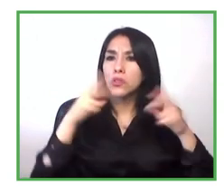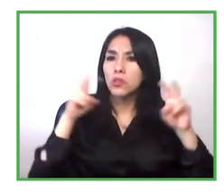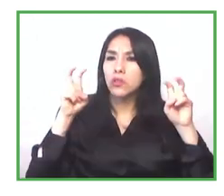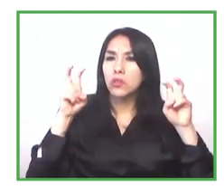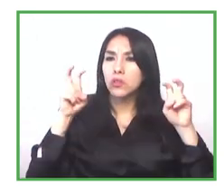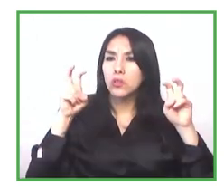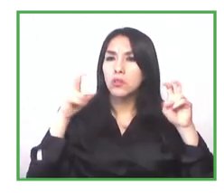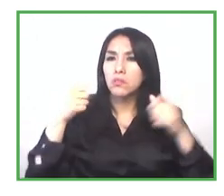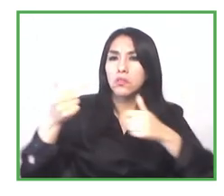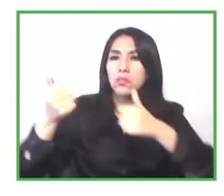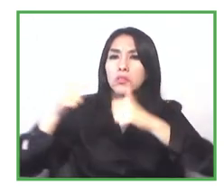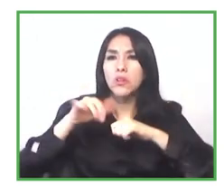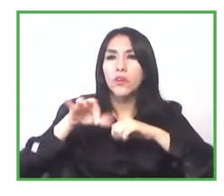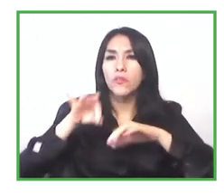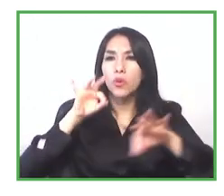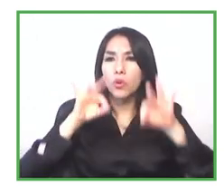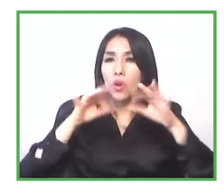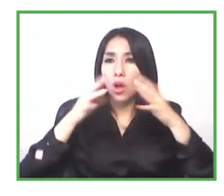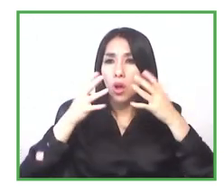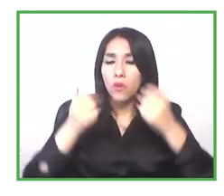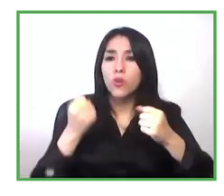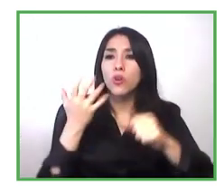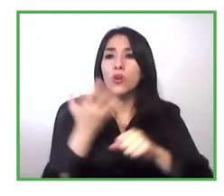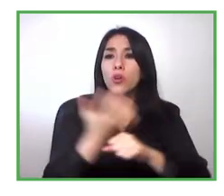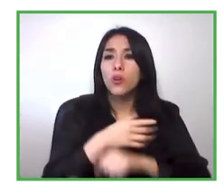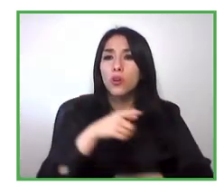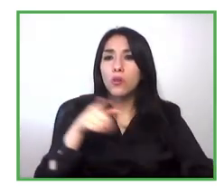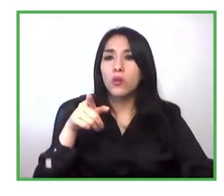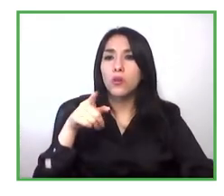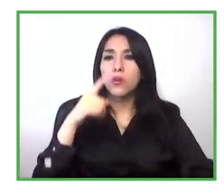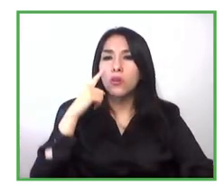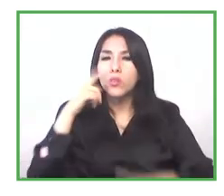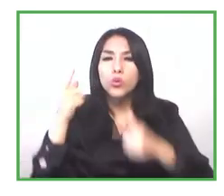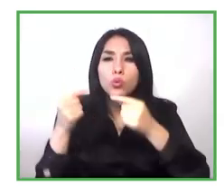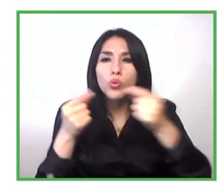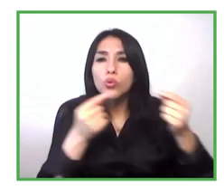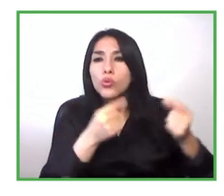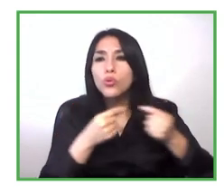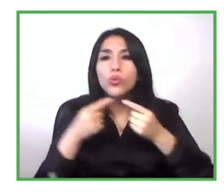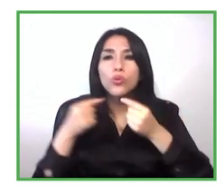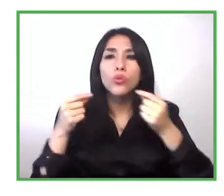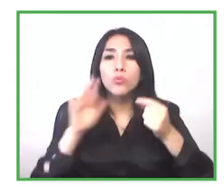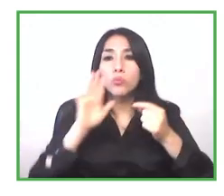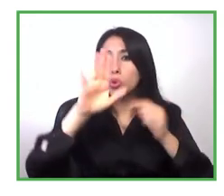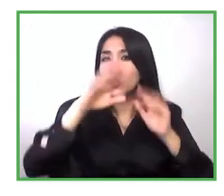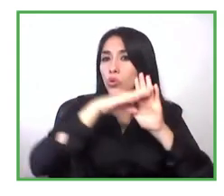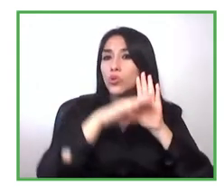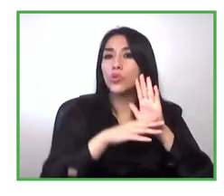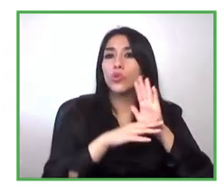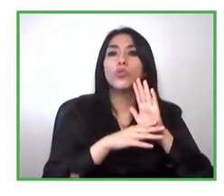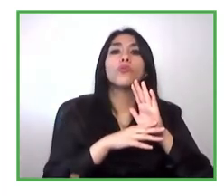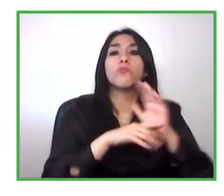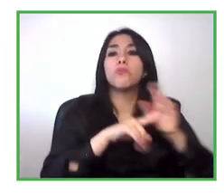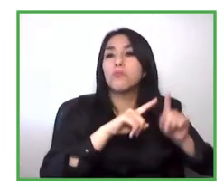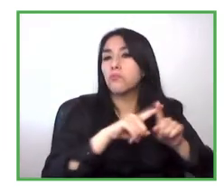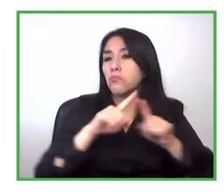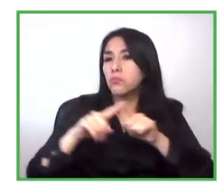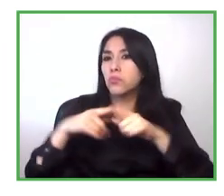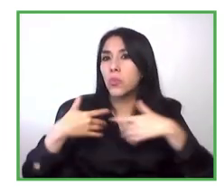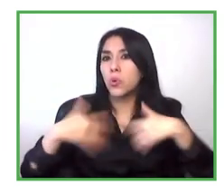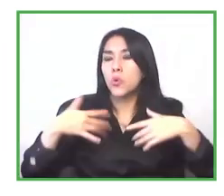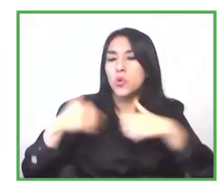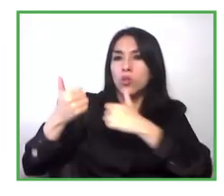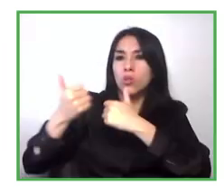the challenges that you've faced in the implementation of your project and how have you overcome this other specific